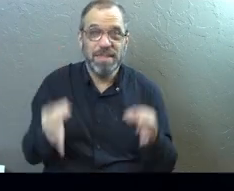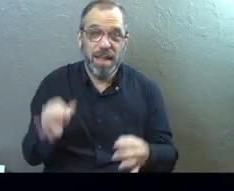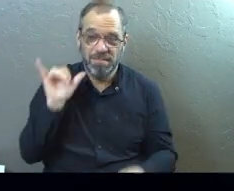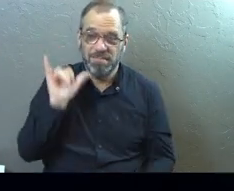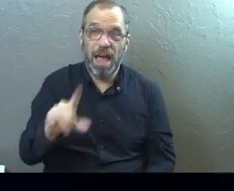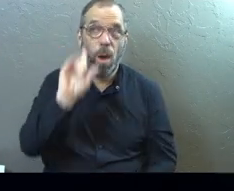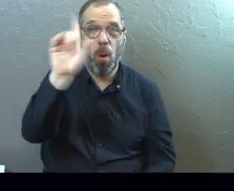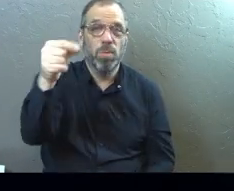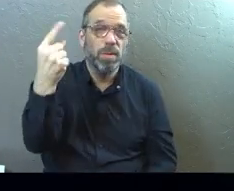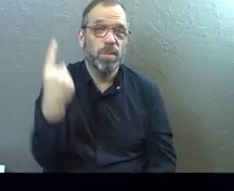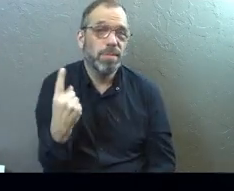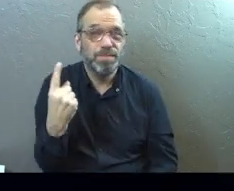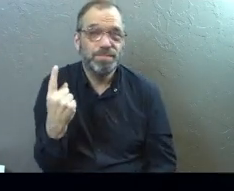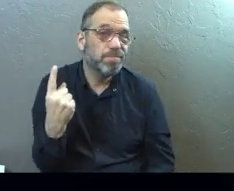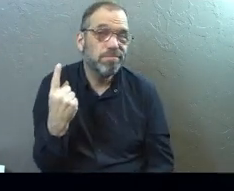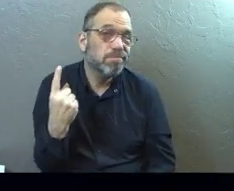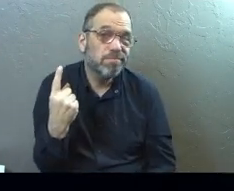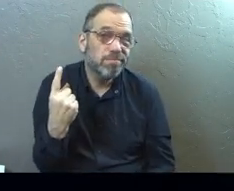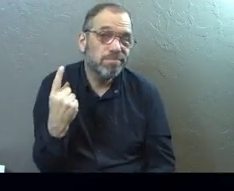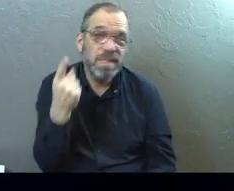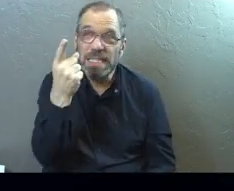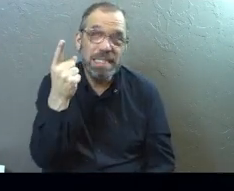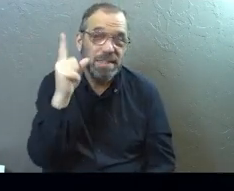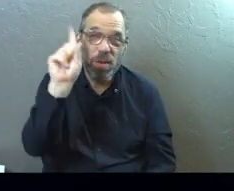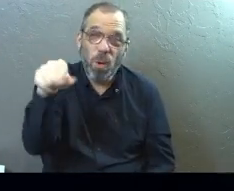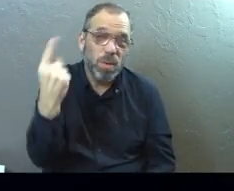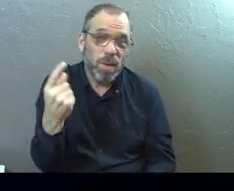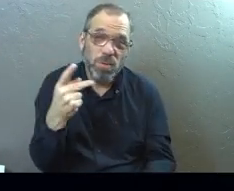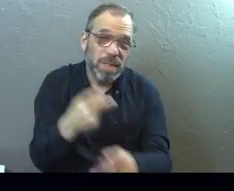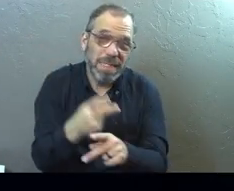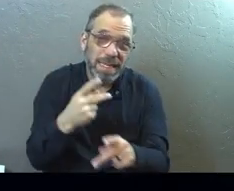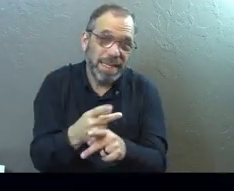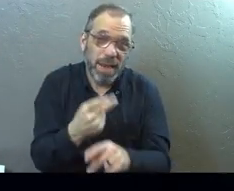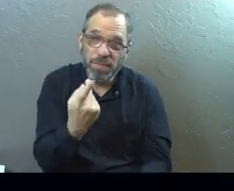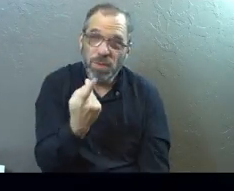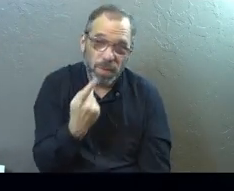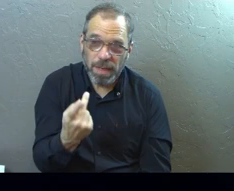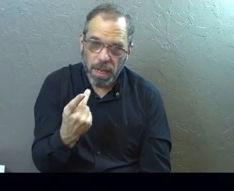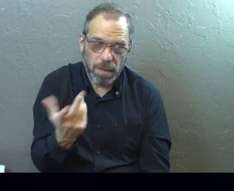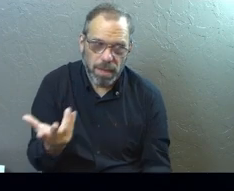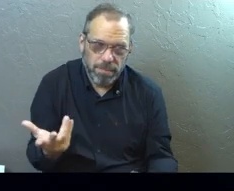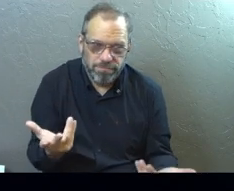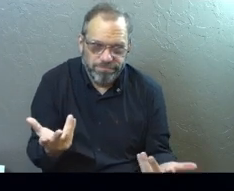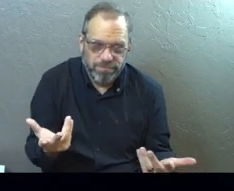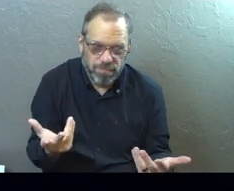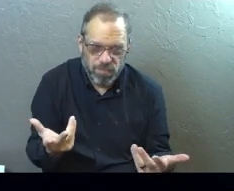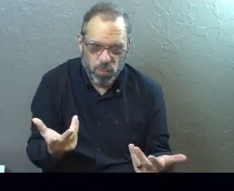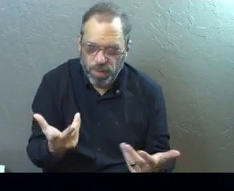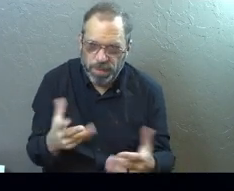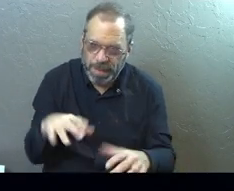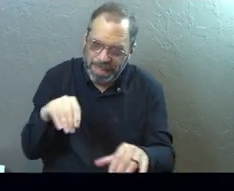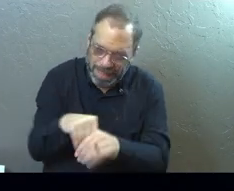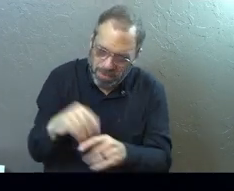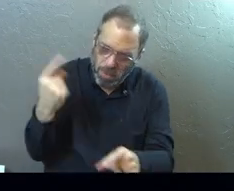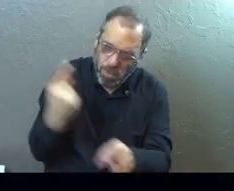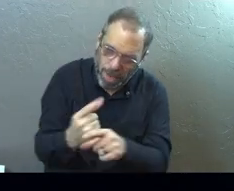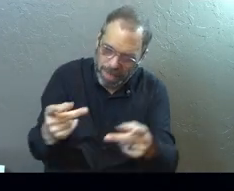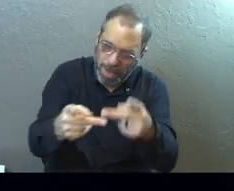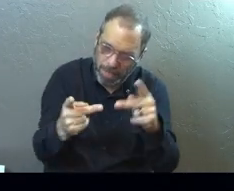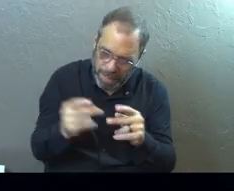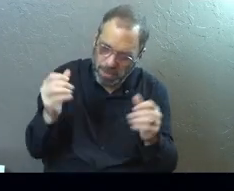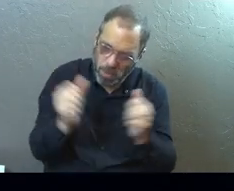Right? He's the only one who can take care of us in that way and make it so that we can be in the place we need to be with him.